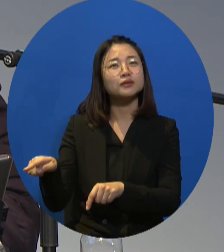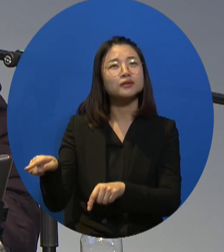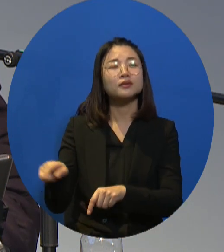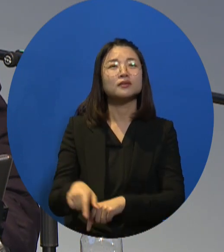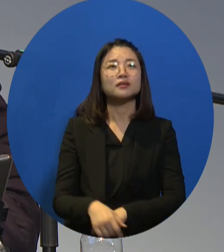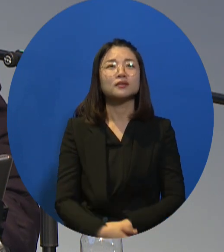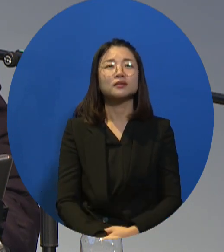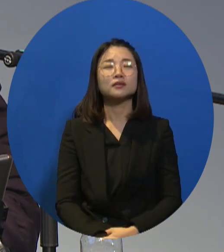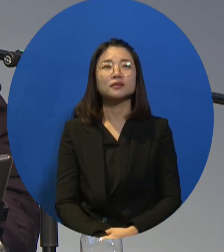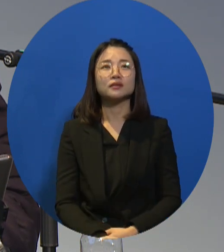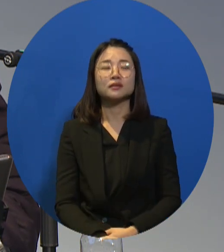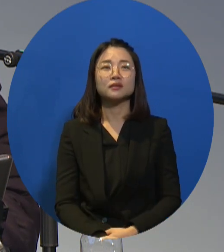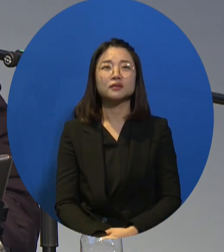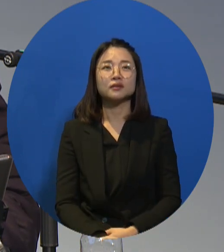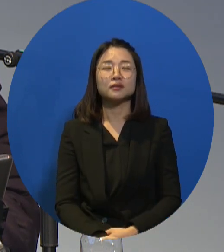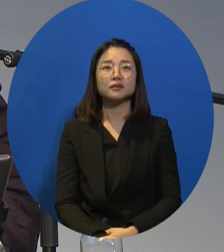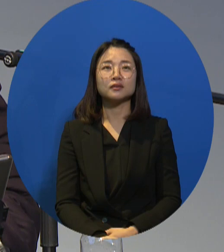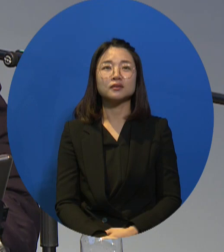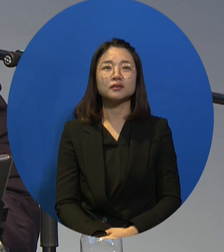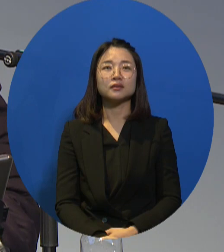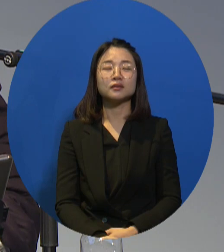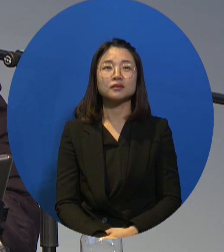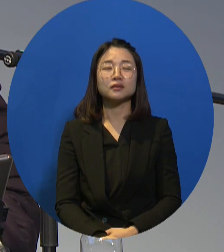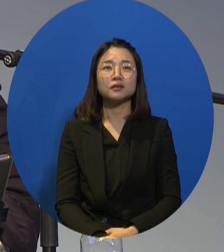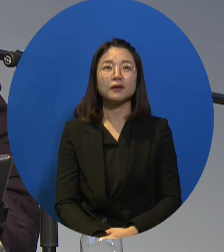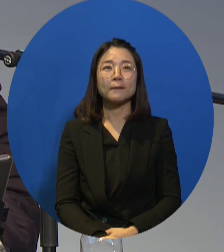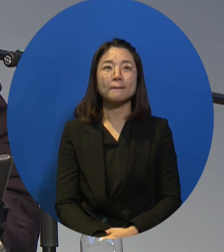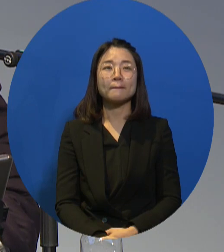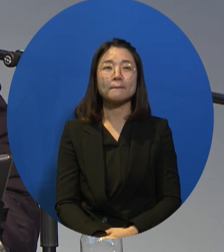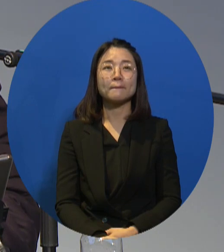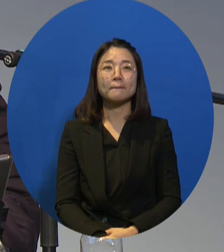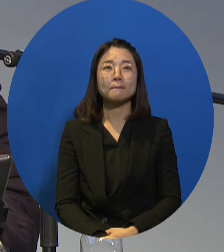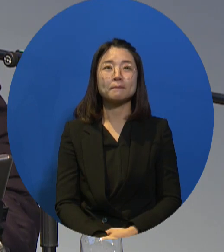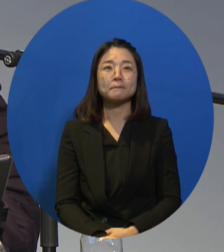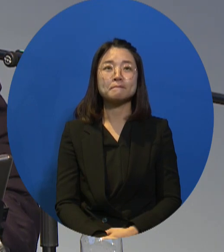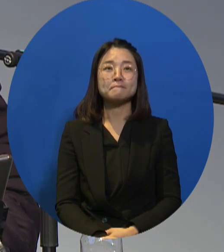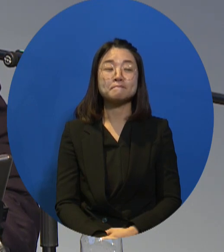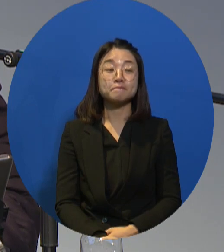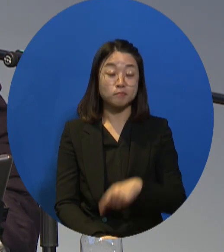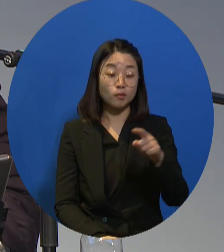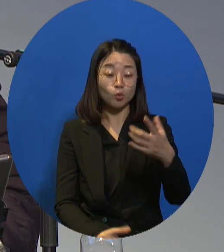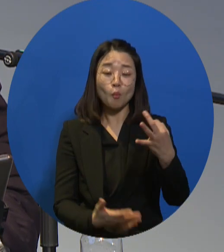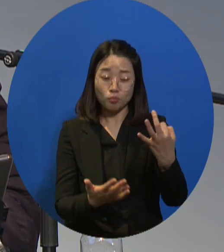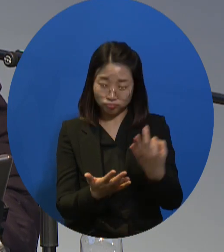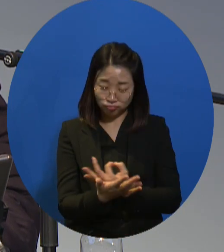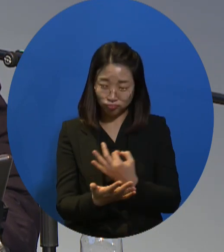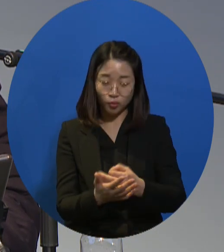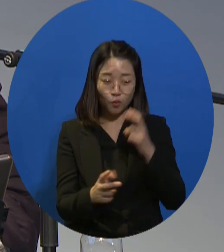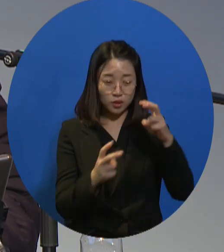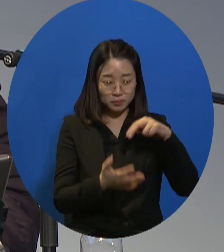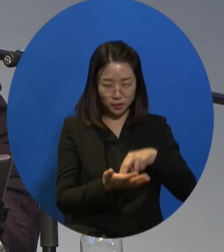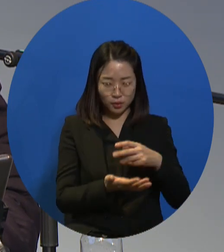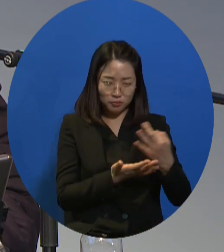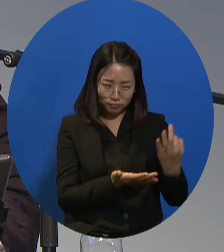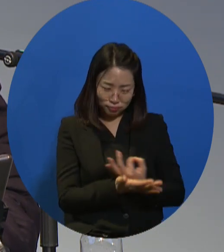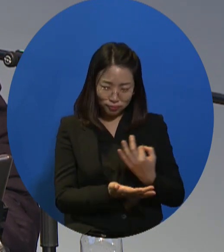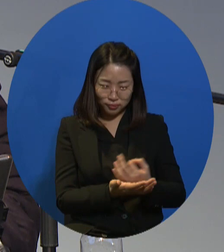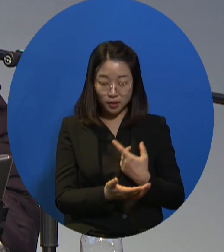efficient. So this has been a challenge. In the capitalist society,